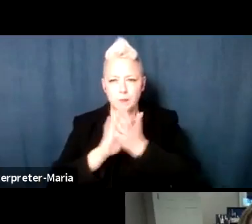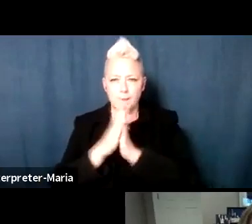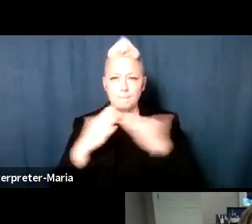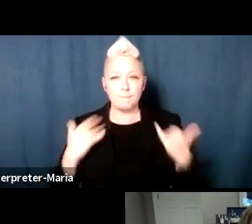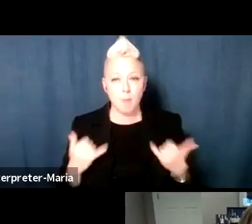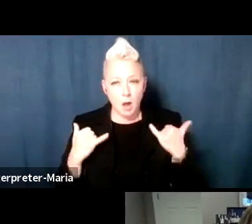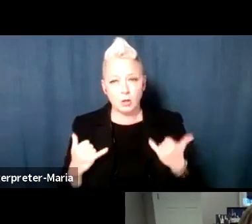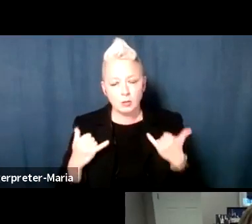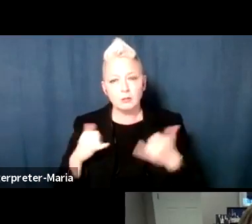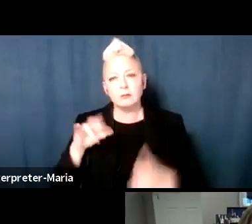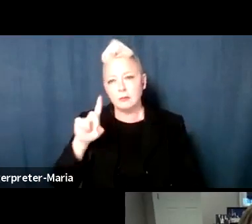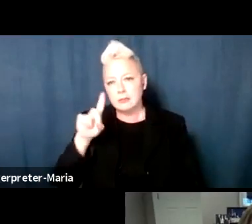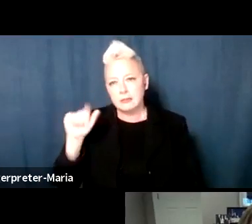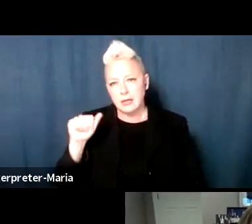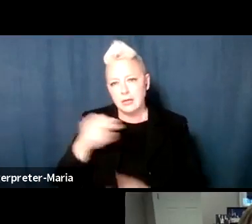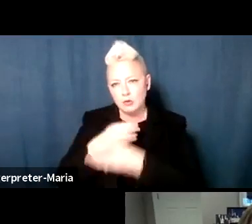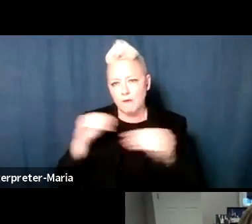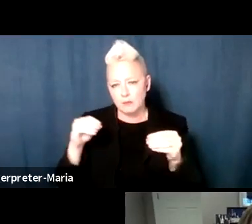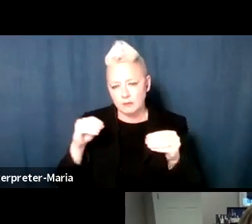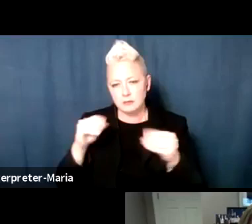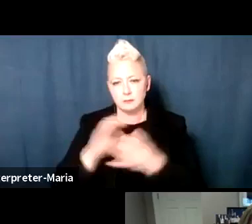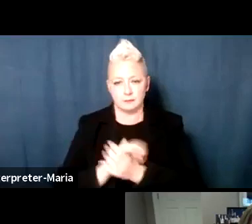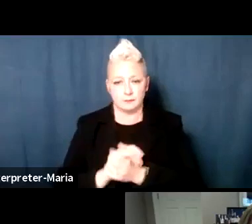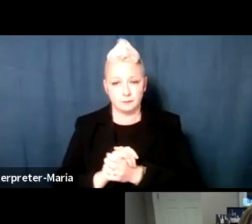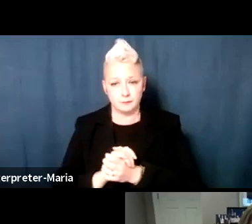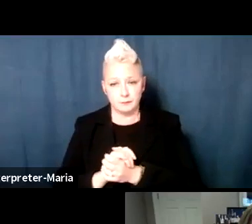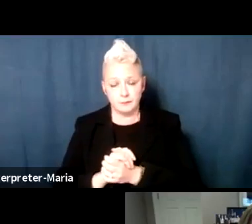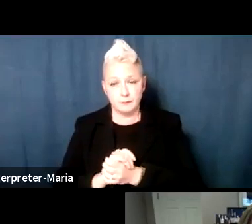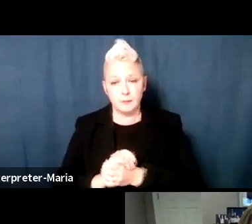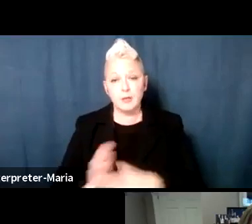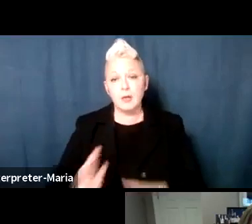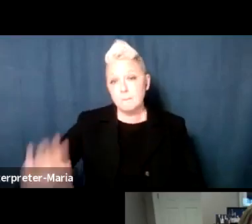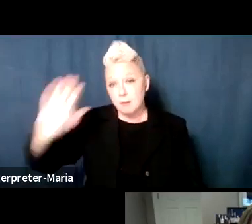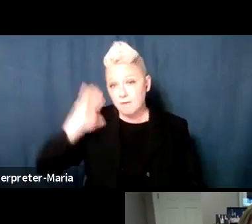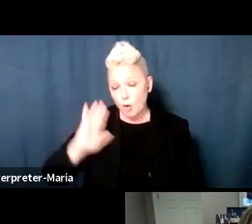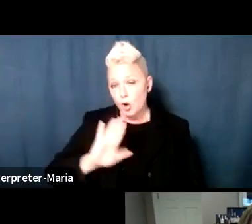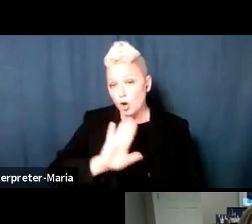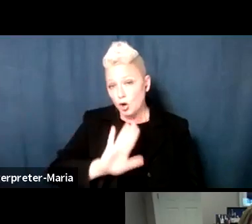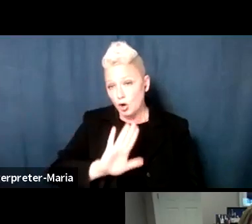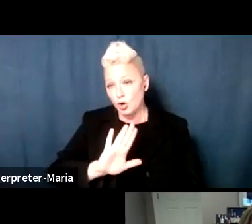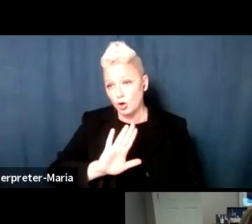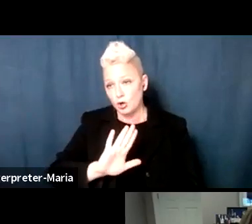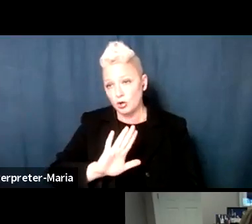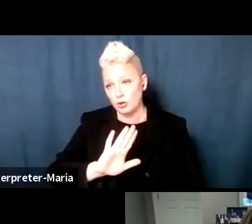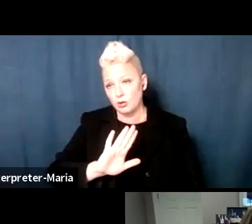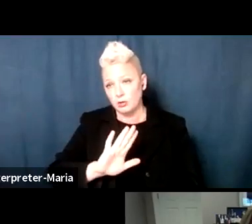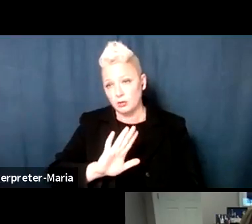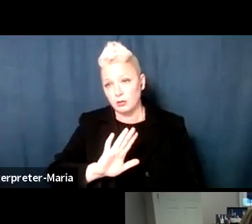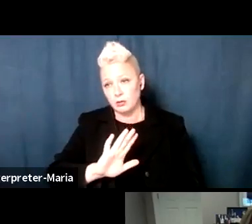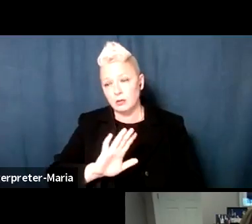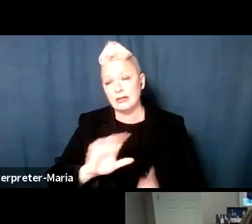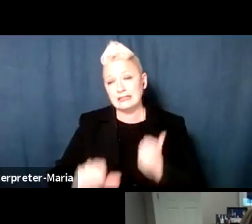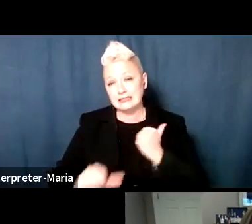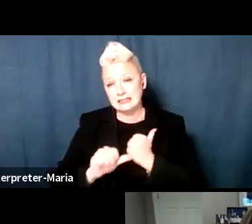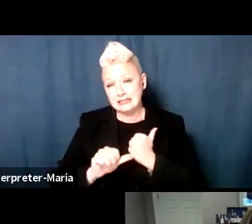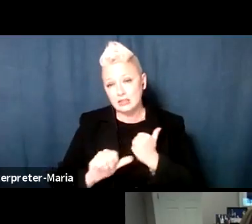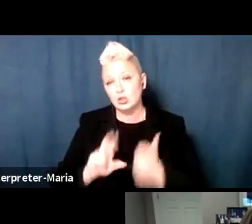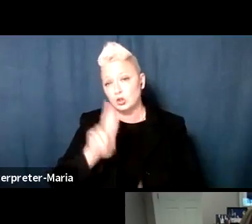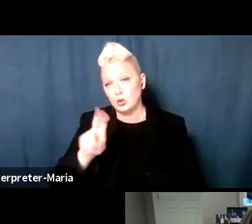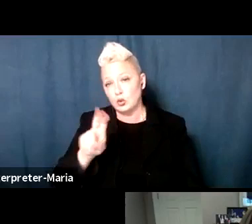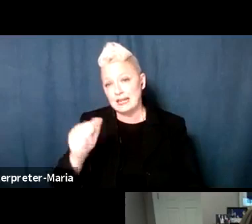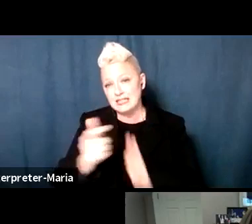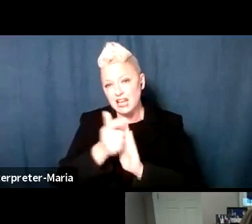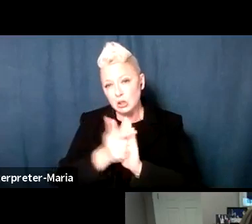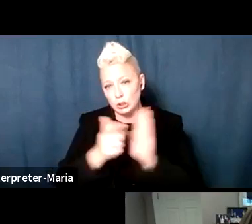the DA's office. Previously, DA Rocha served as an assistant U.S. attorney from